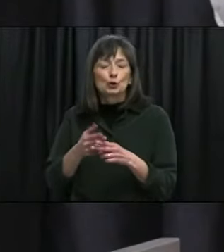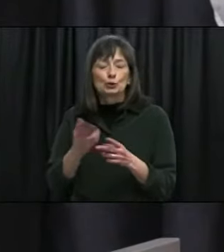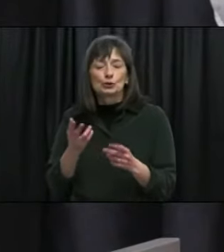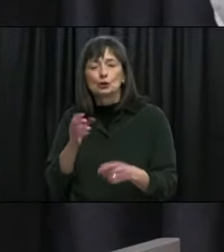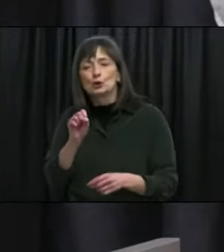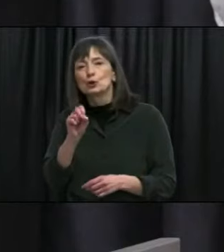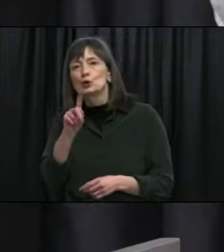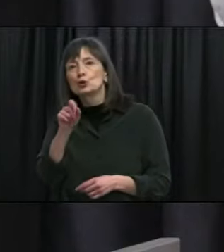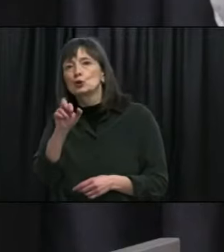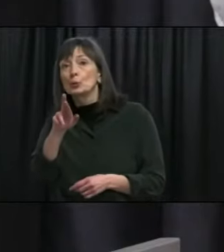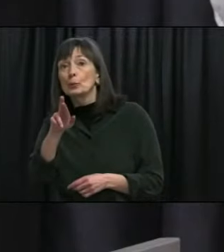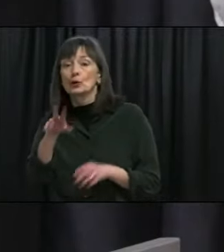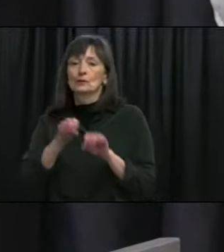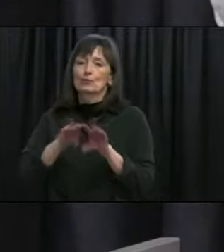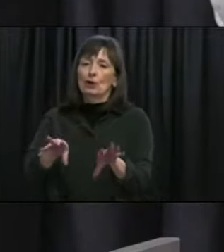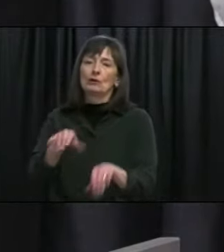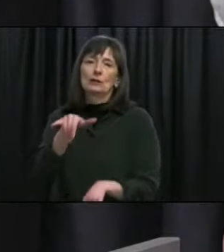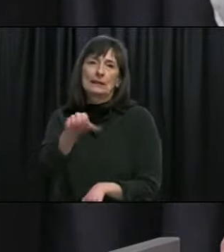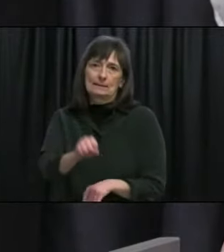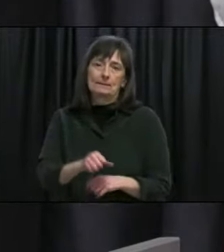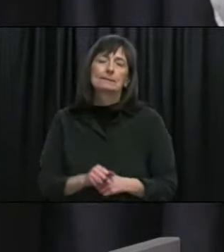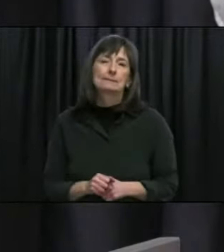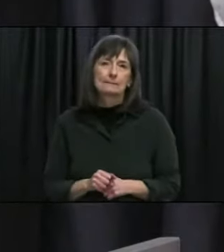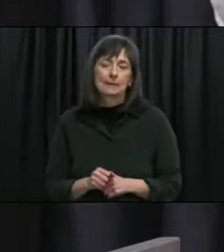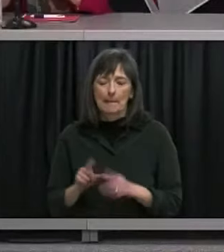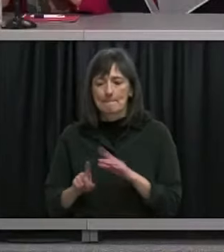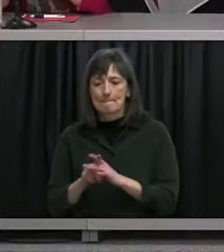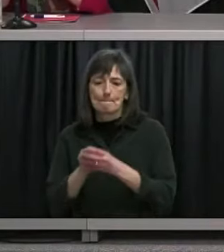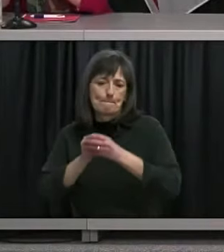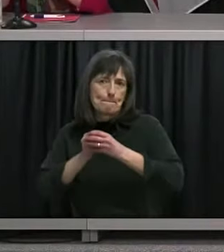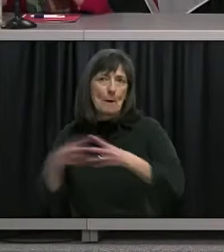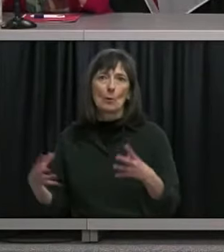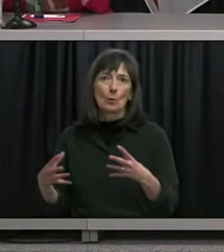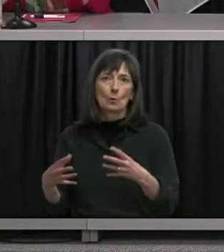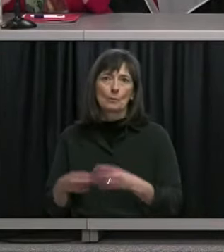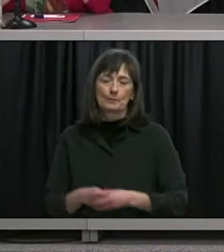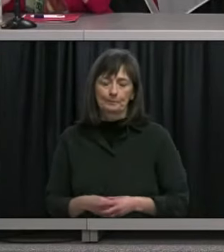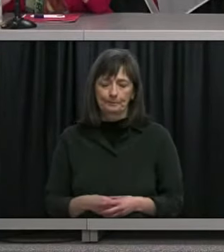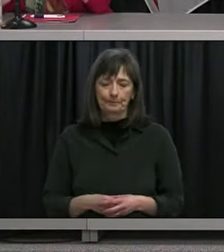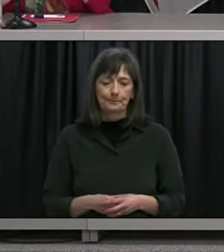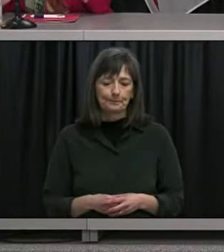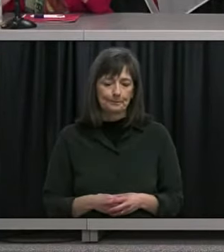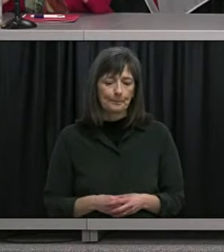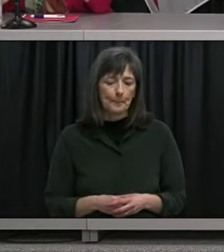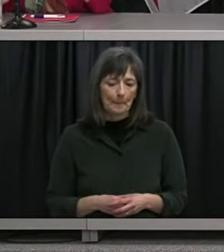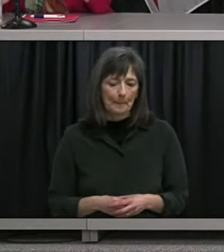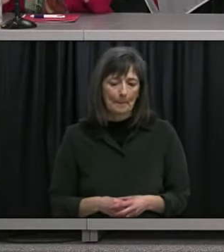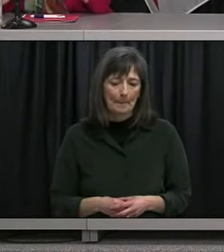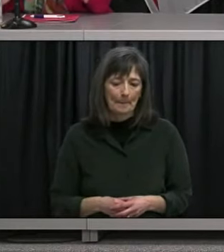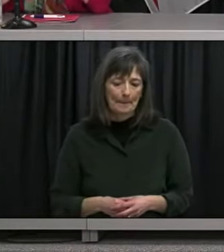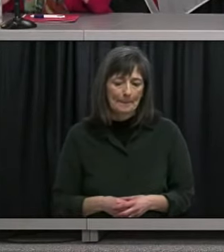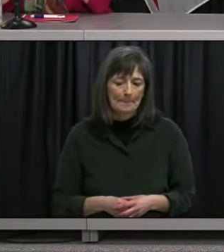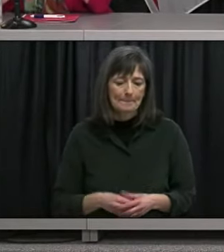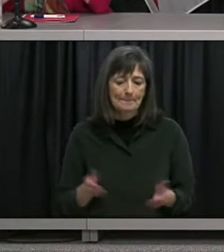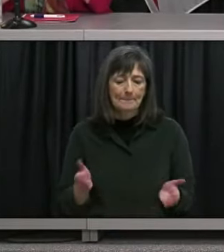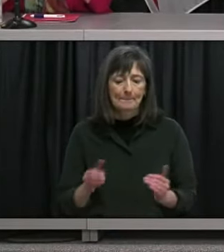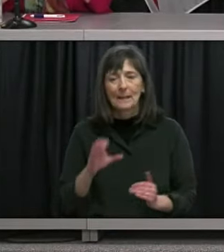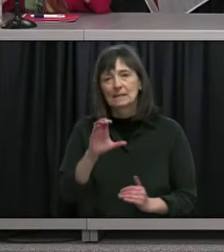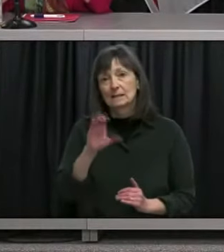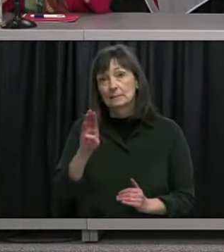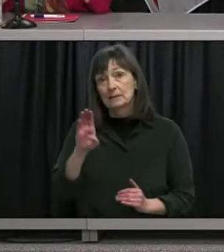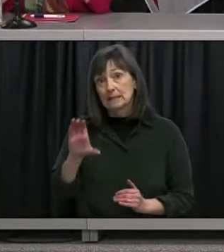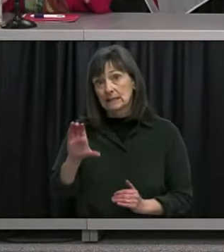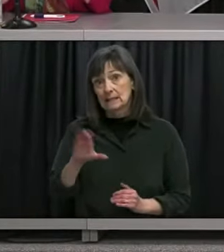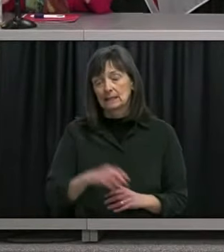this to be a super spreader event thank you our next questions are from Peter Cowan with CBC